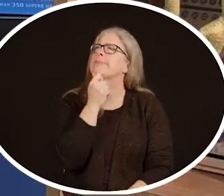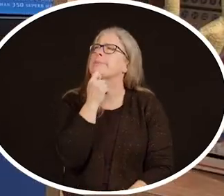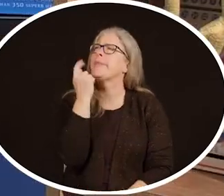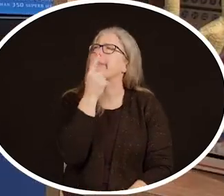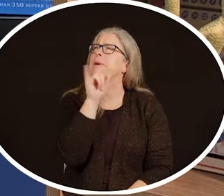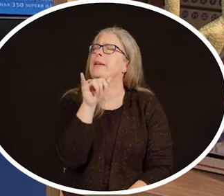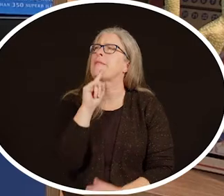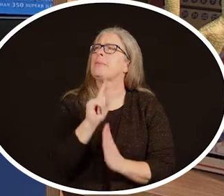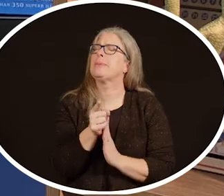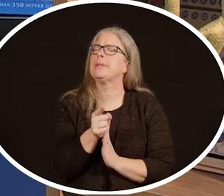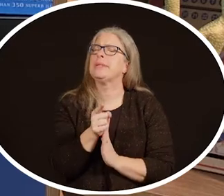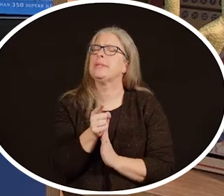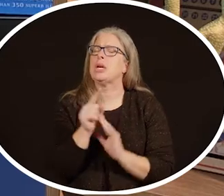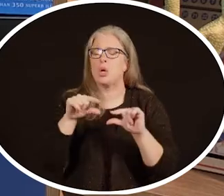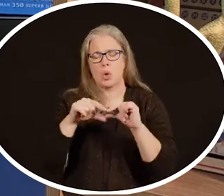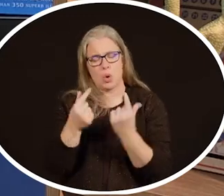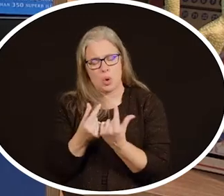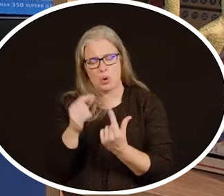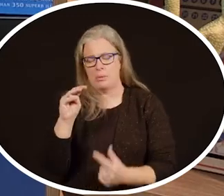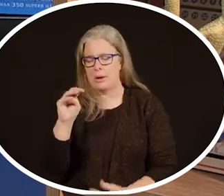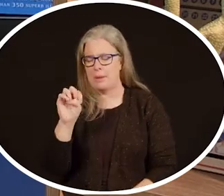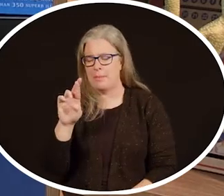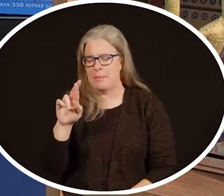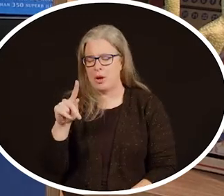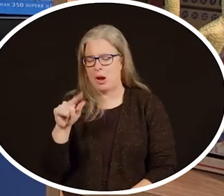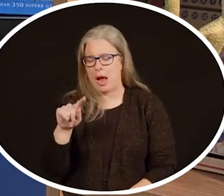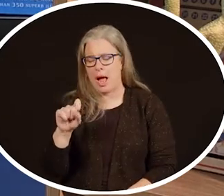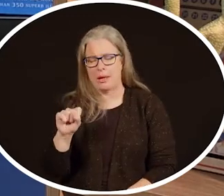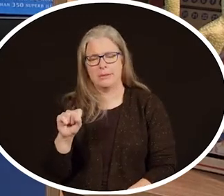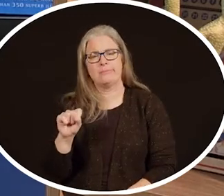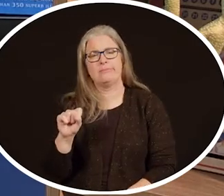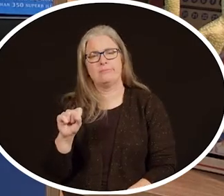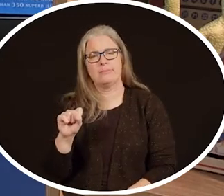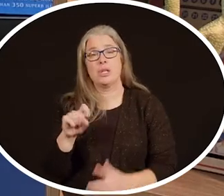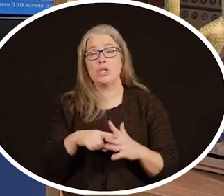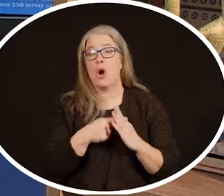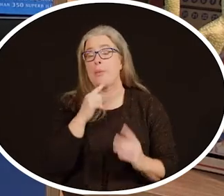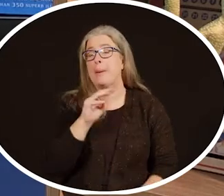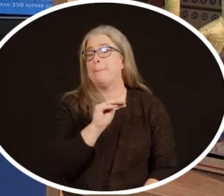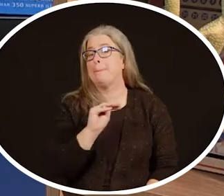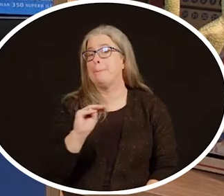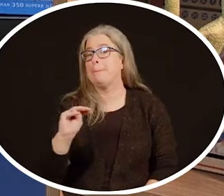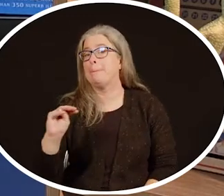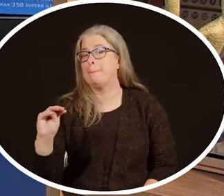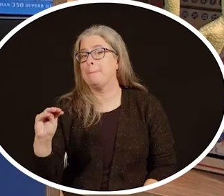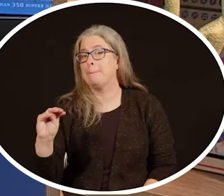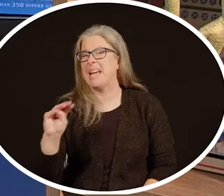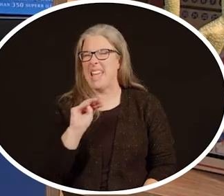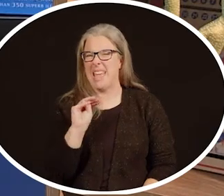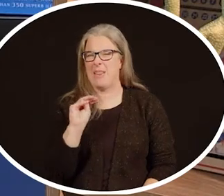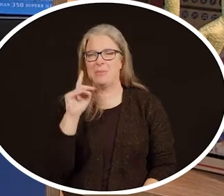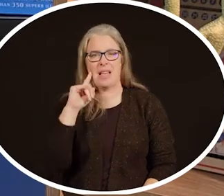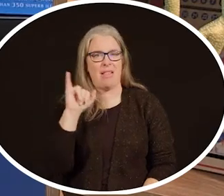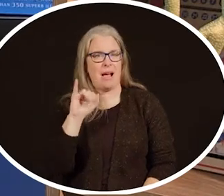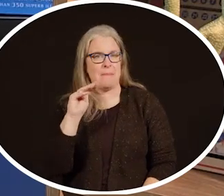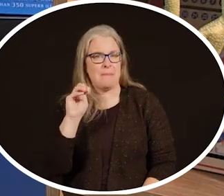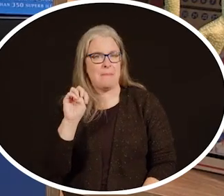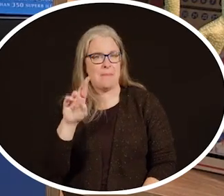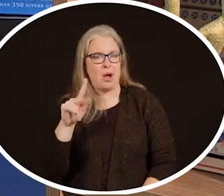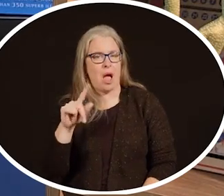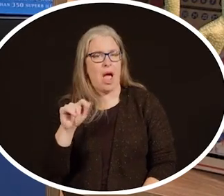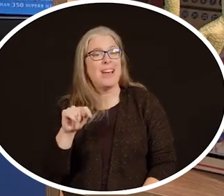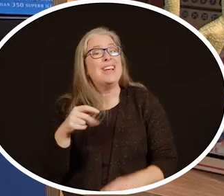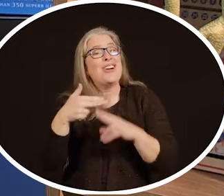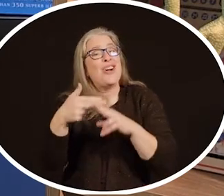Think about it for a moment. A group of meerkats. Starts with an M, an M sound like meerkat.